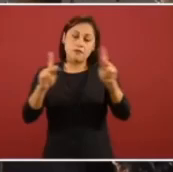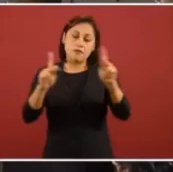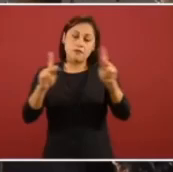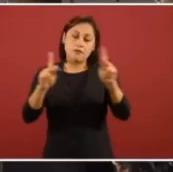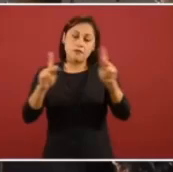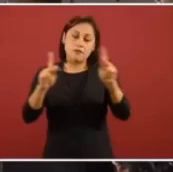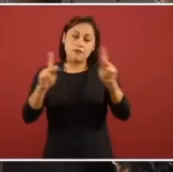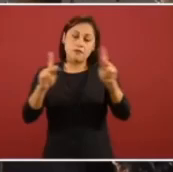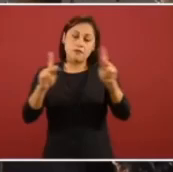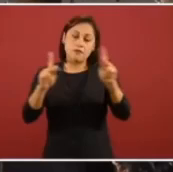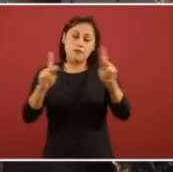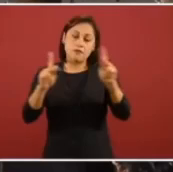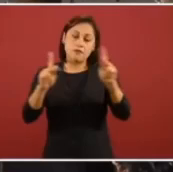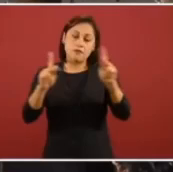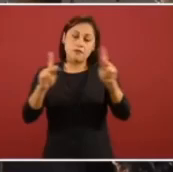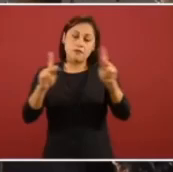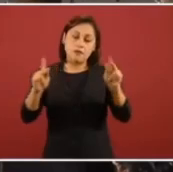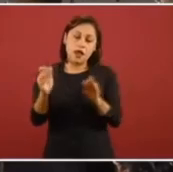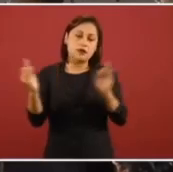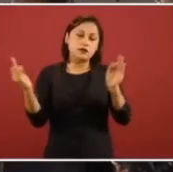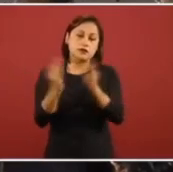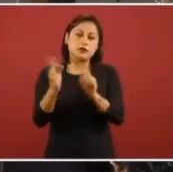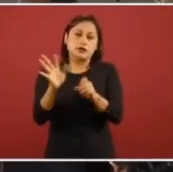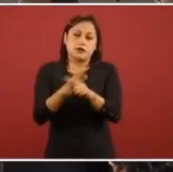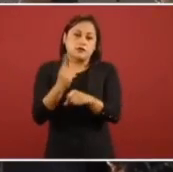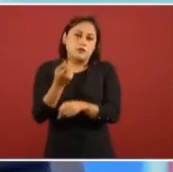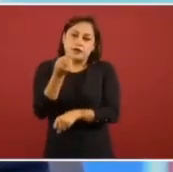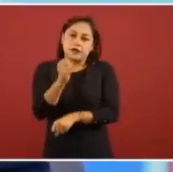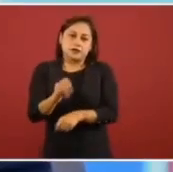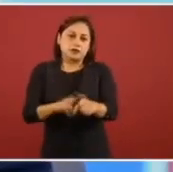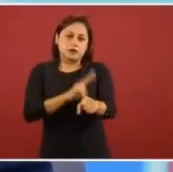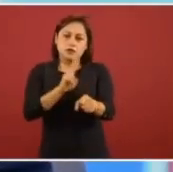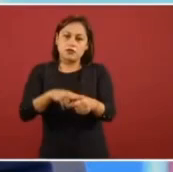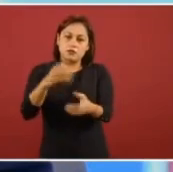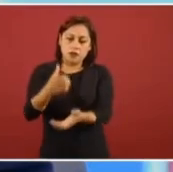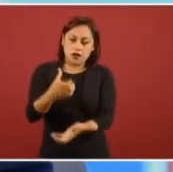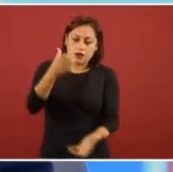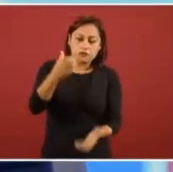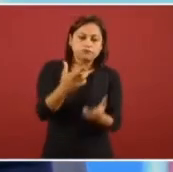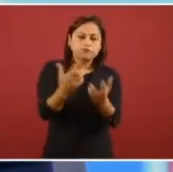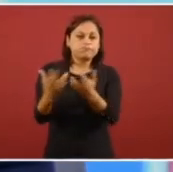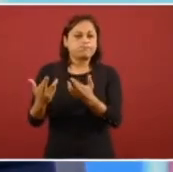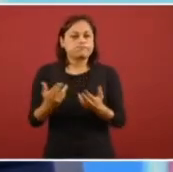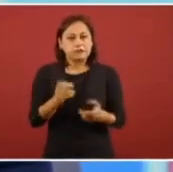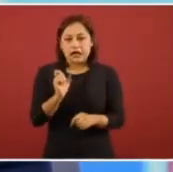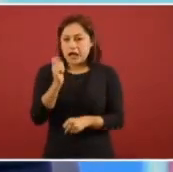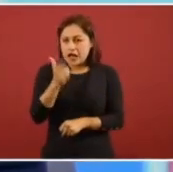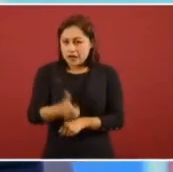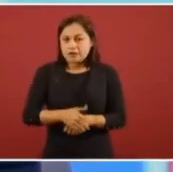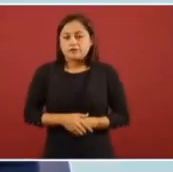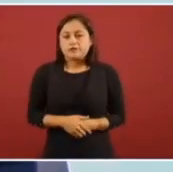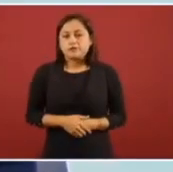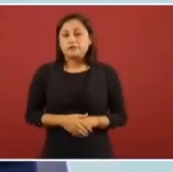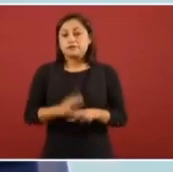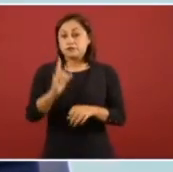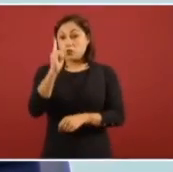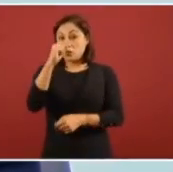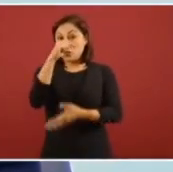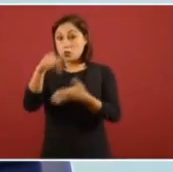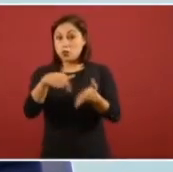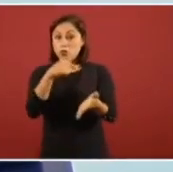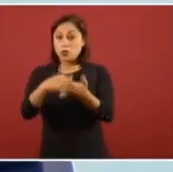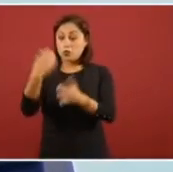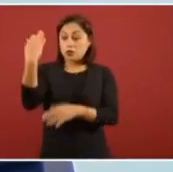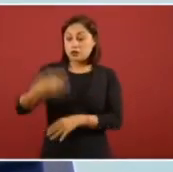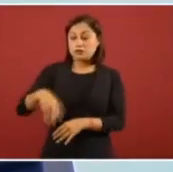those. So they checked more of those. ...de la costa de nuestro país. La que no se dejó verificar